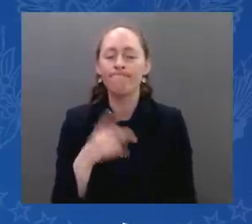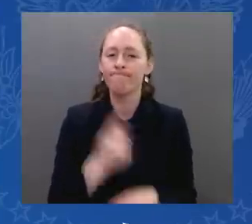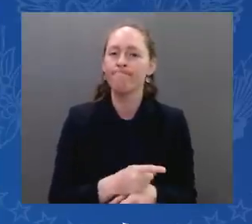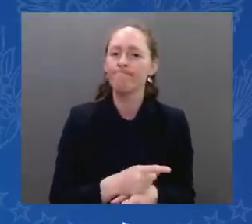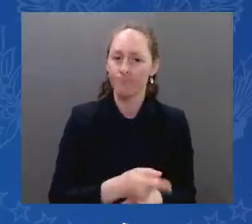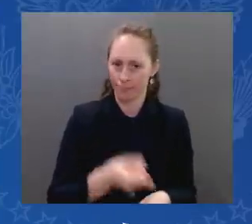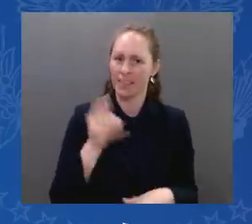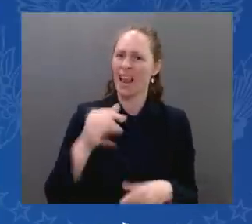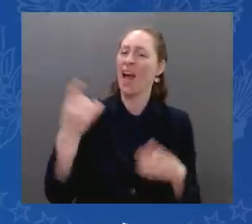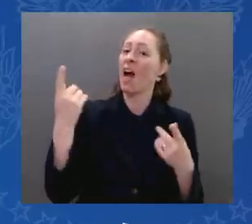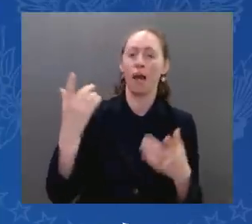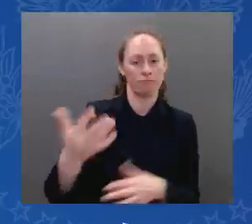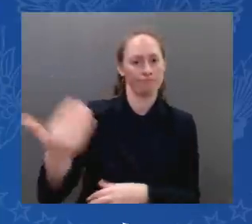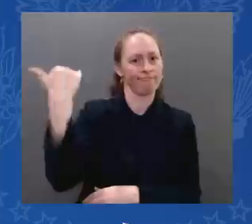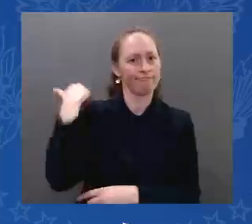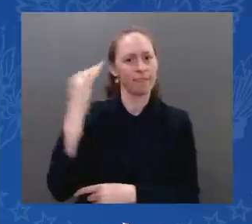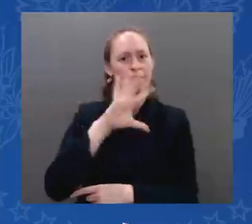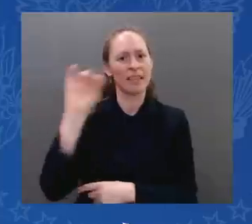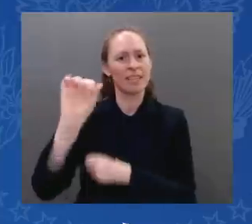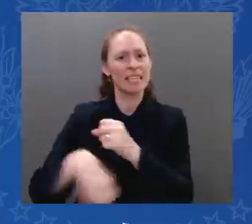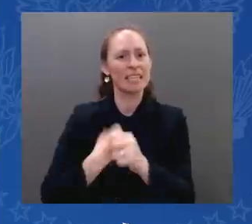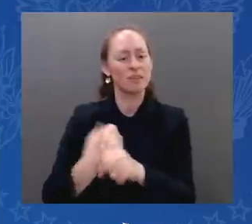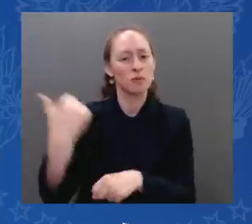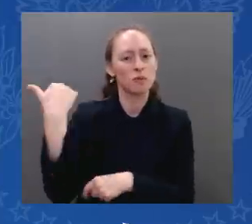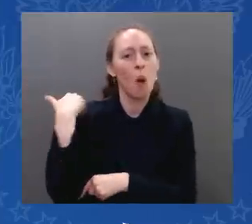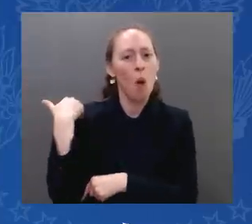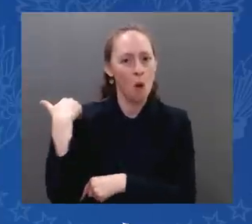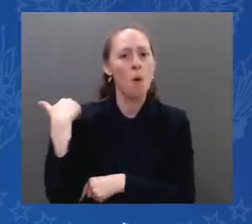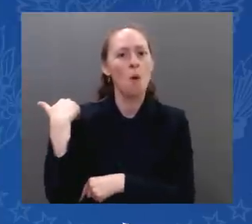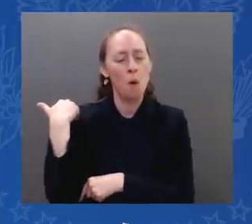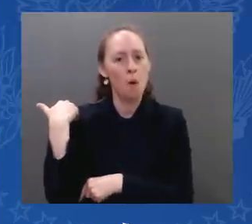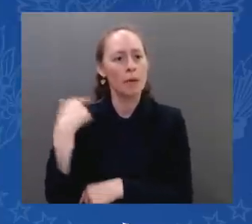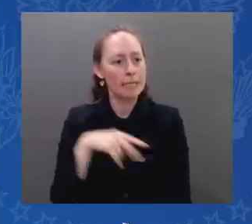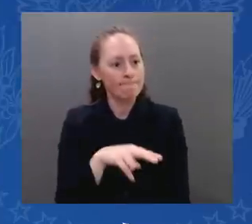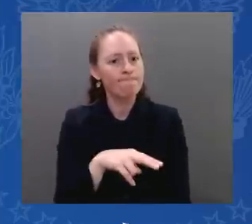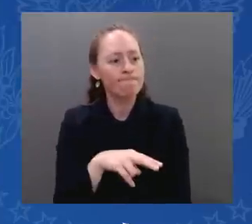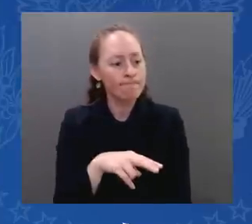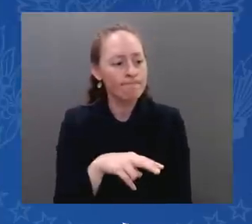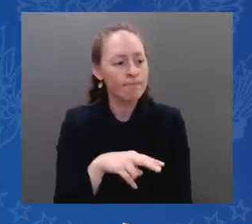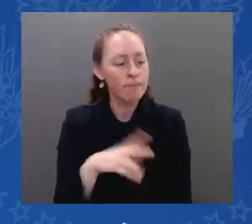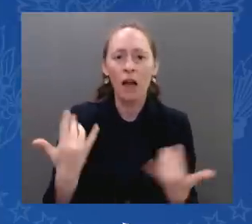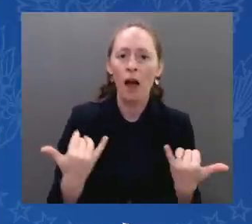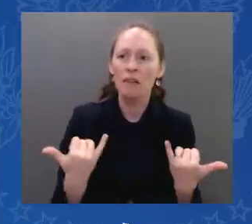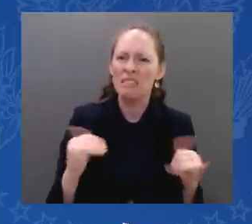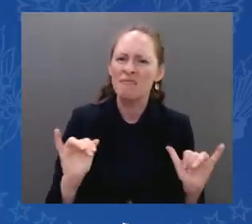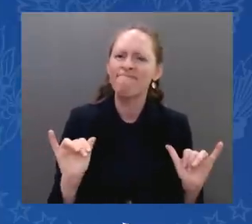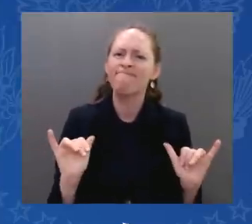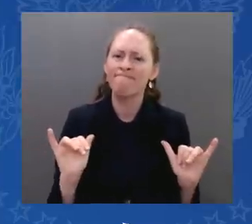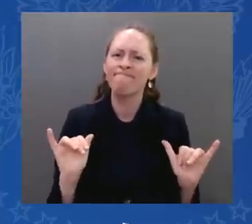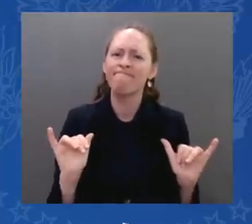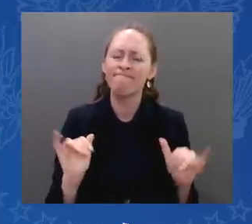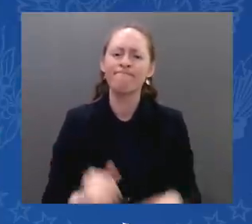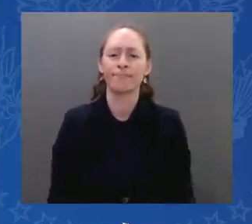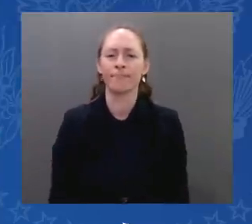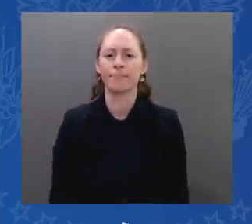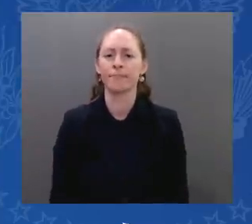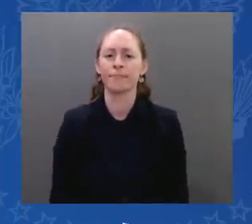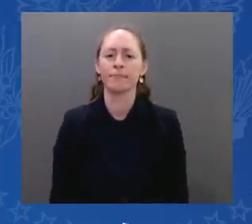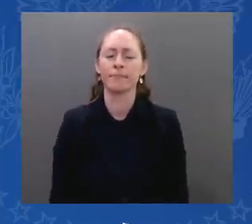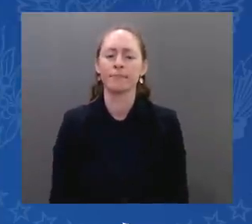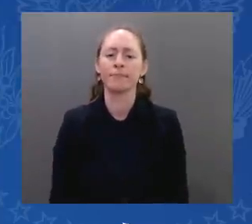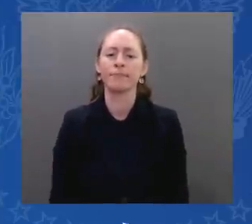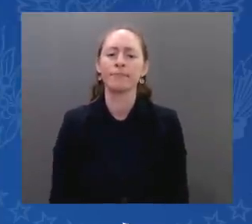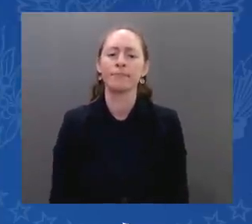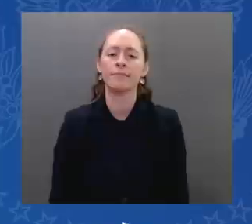Israel remain real today. The scourge of anti-Semitism still marches around the world. We must